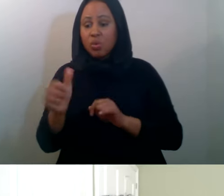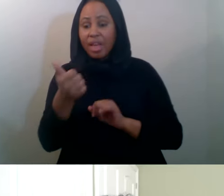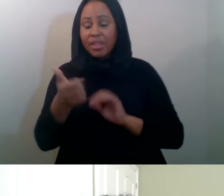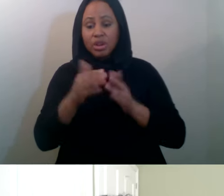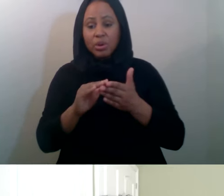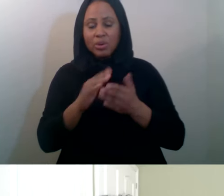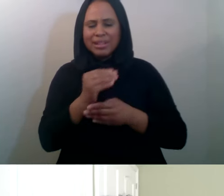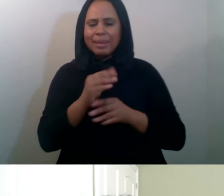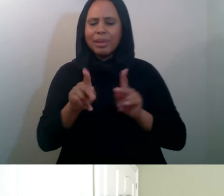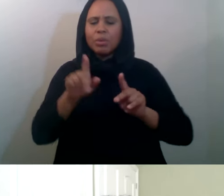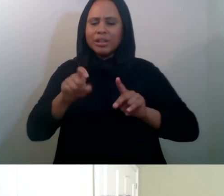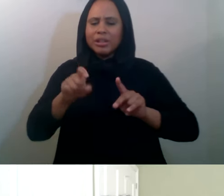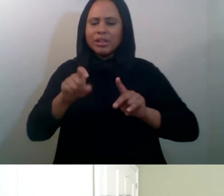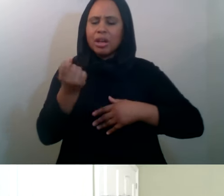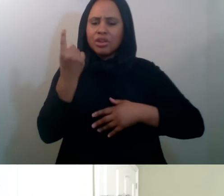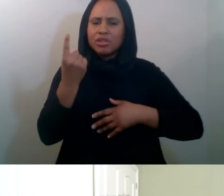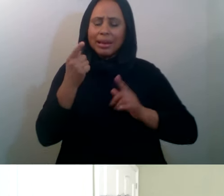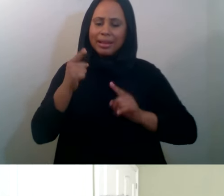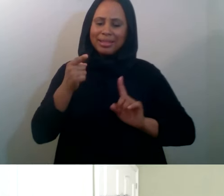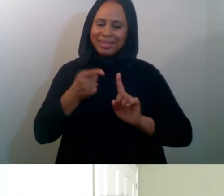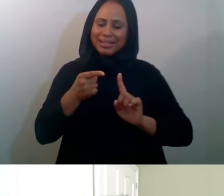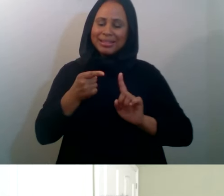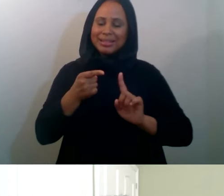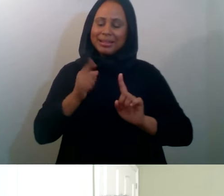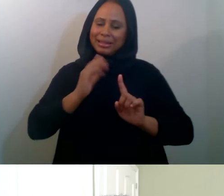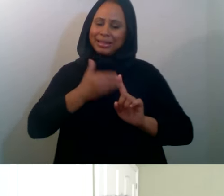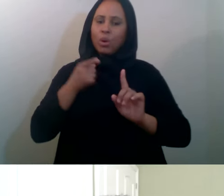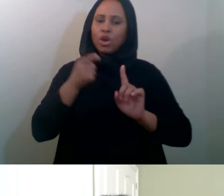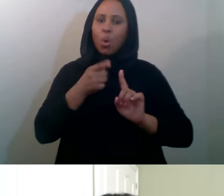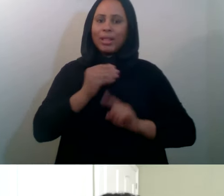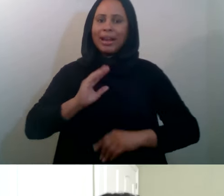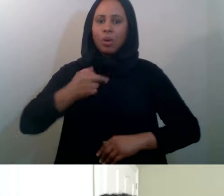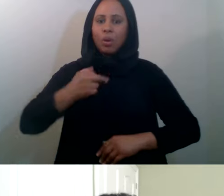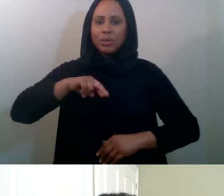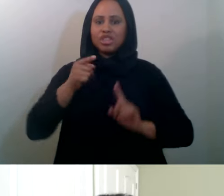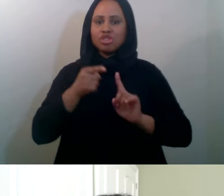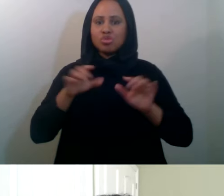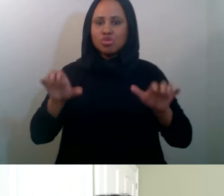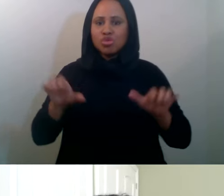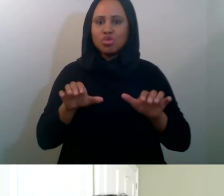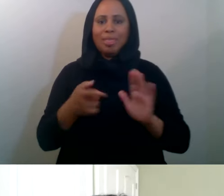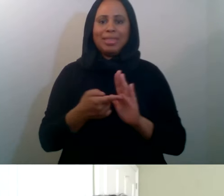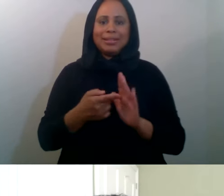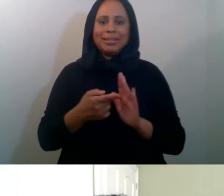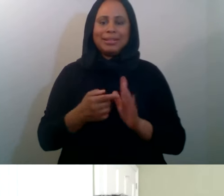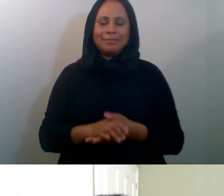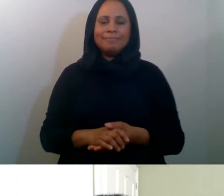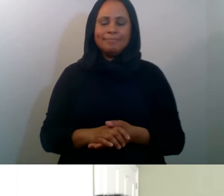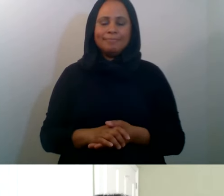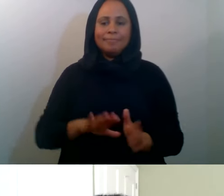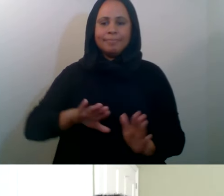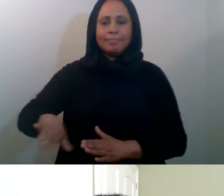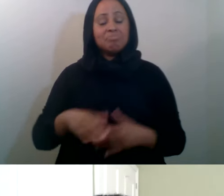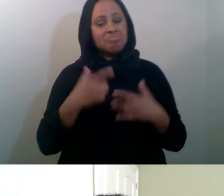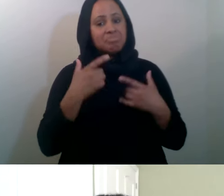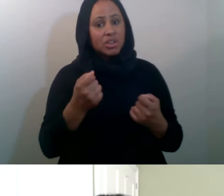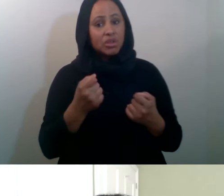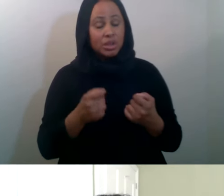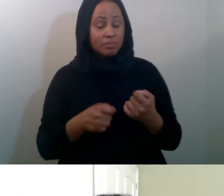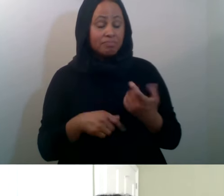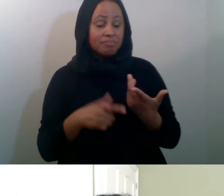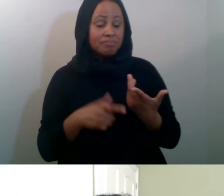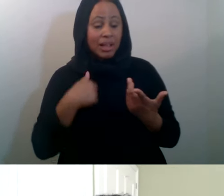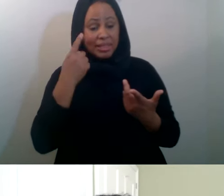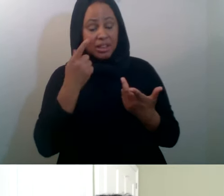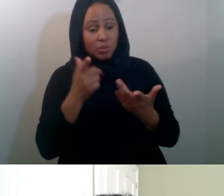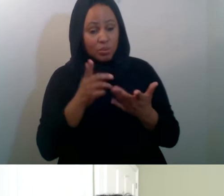main goal and our religion to do this. Definitely. Um, it was really interesting, Amani, how you outlined how one of the fundraisers was for Muslim fundraising